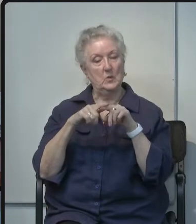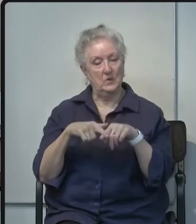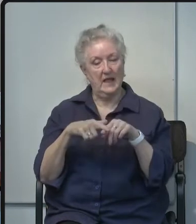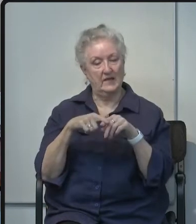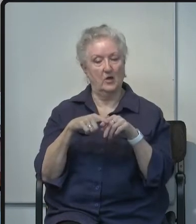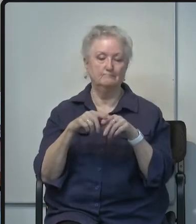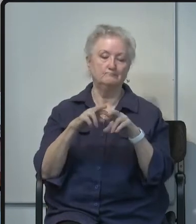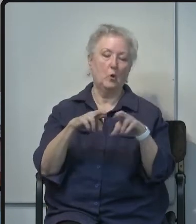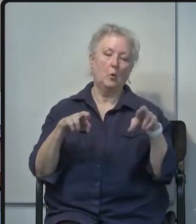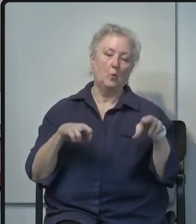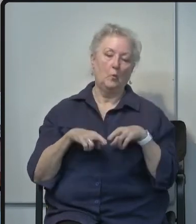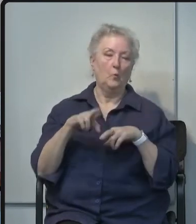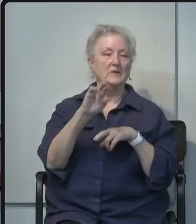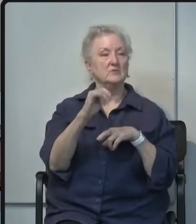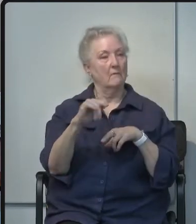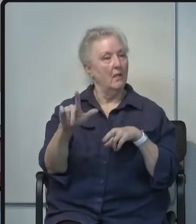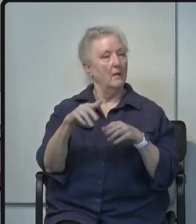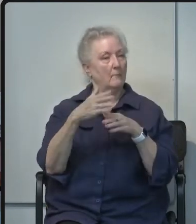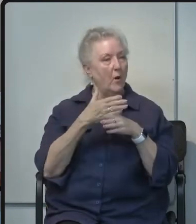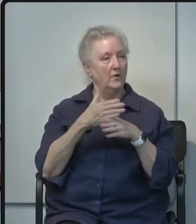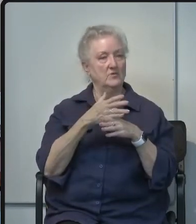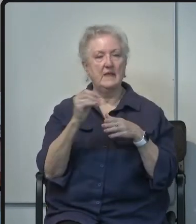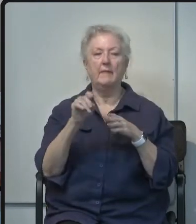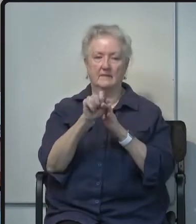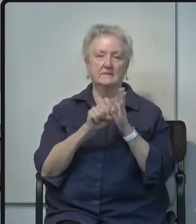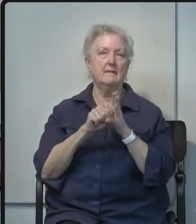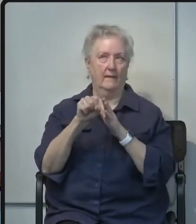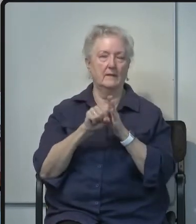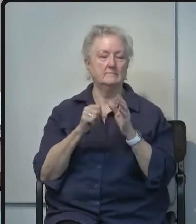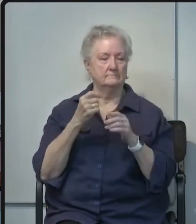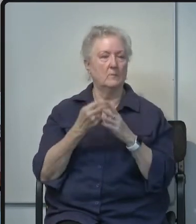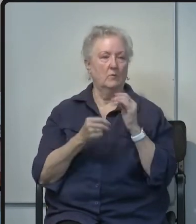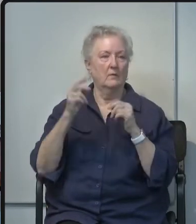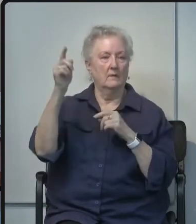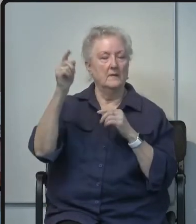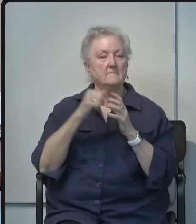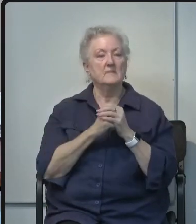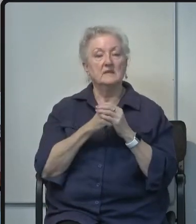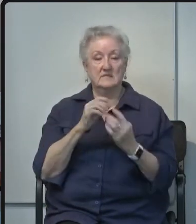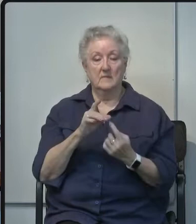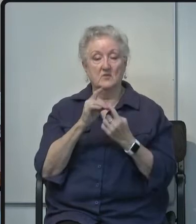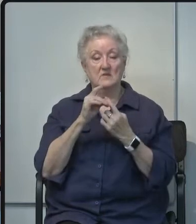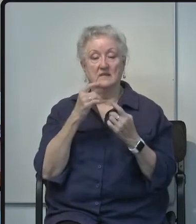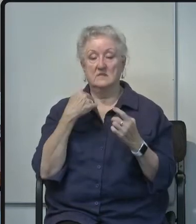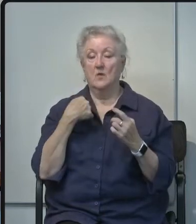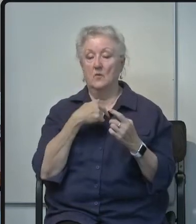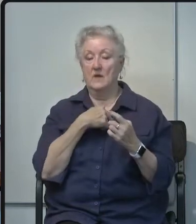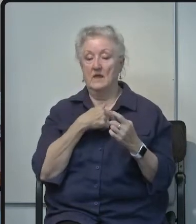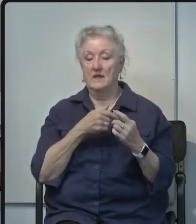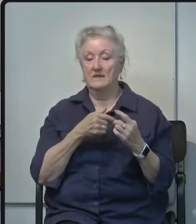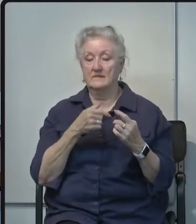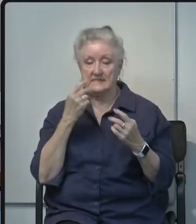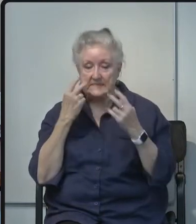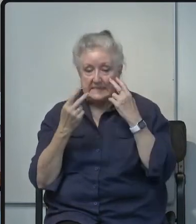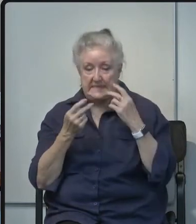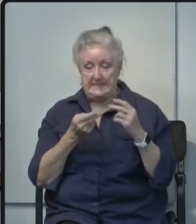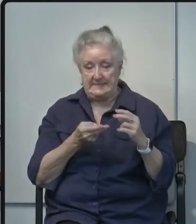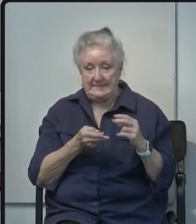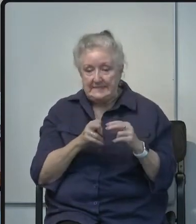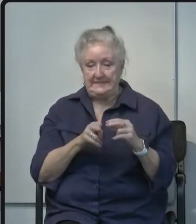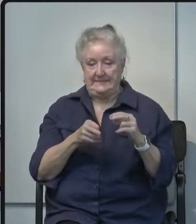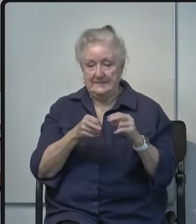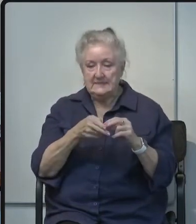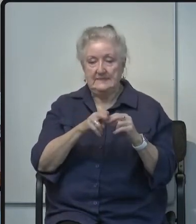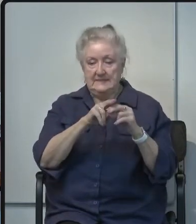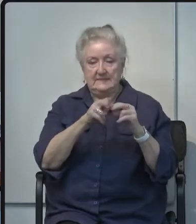regional partners as well as the state especially as cases as we see an increase in cases that need